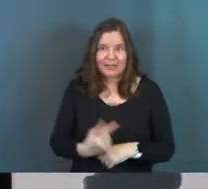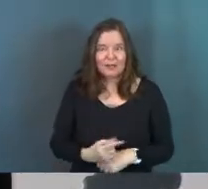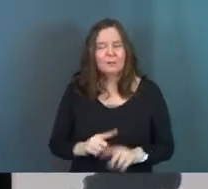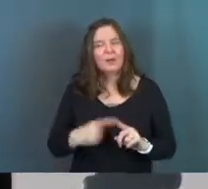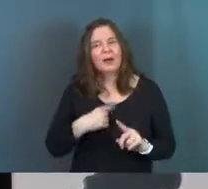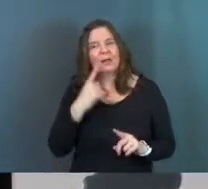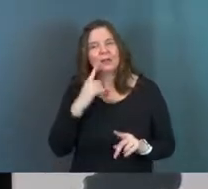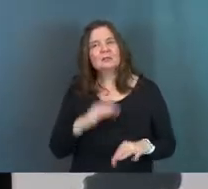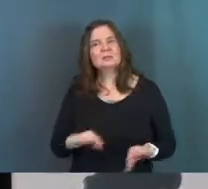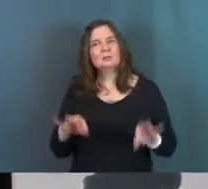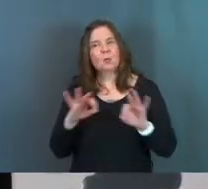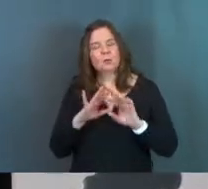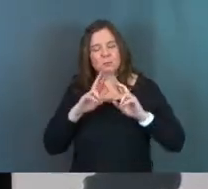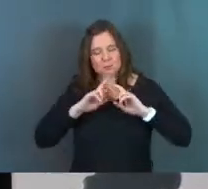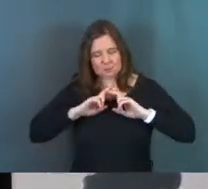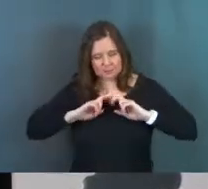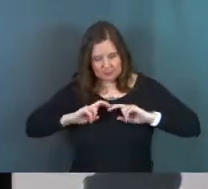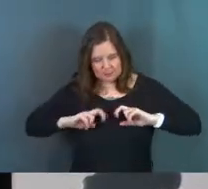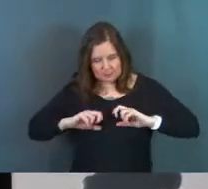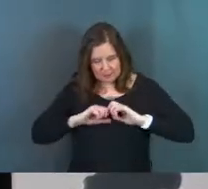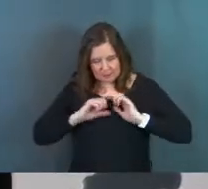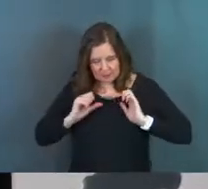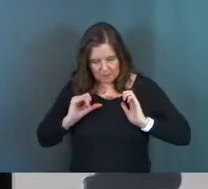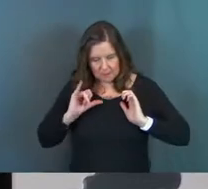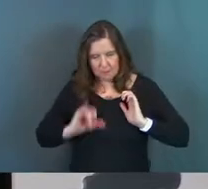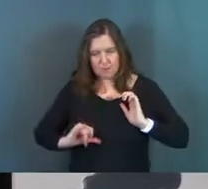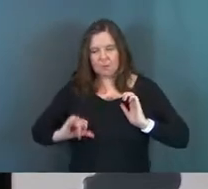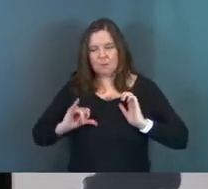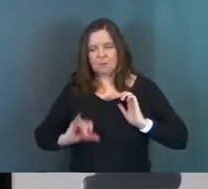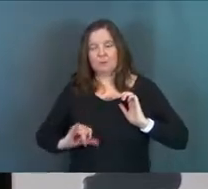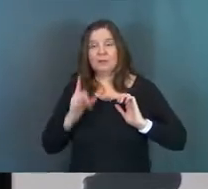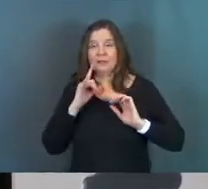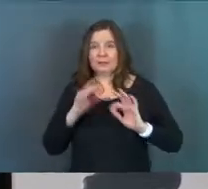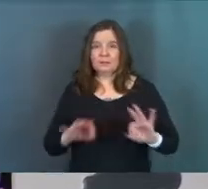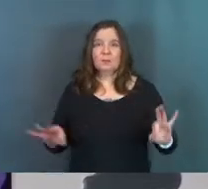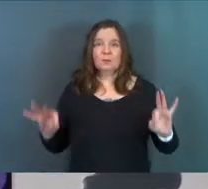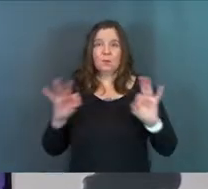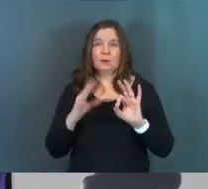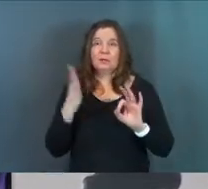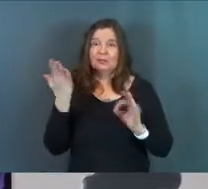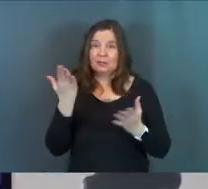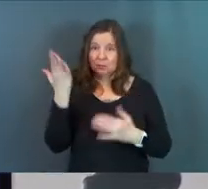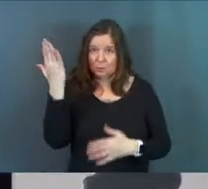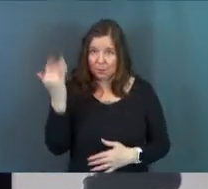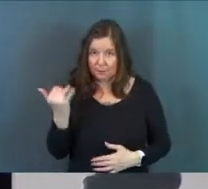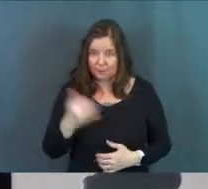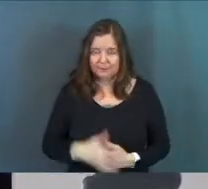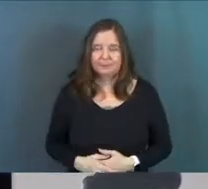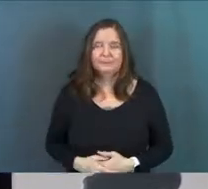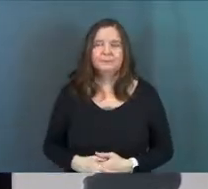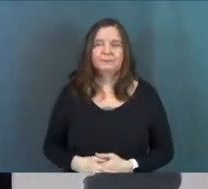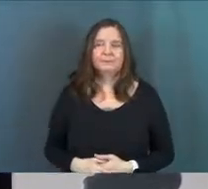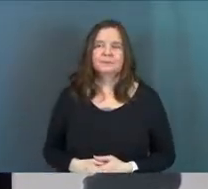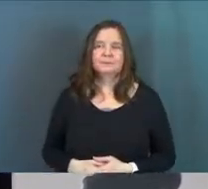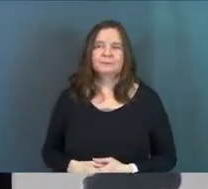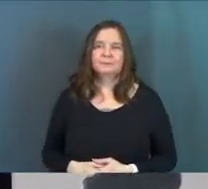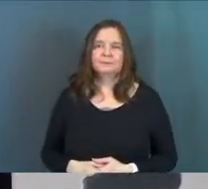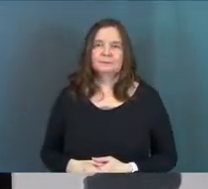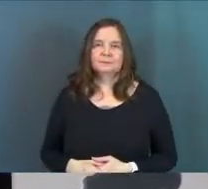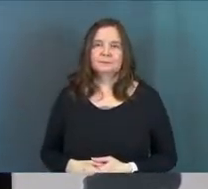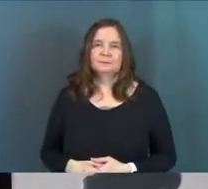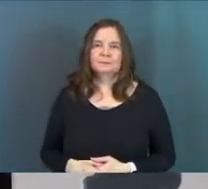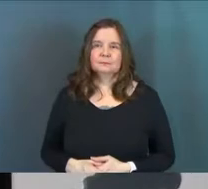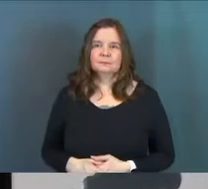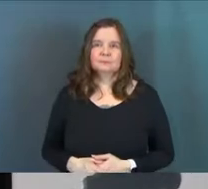But I think it's so important. It's so, so important. And here's why, okay? Okay.